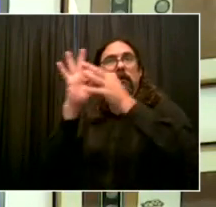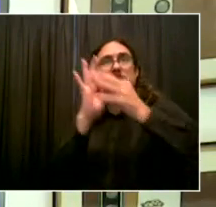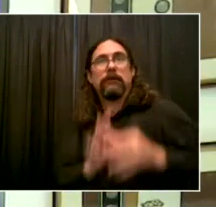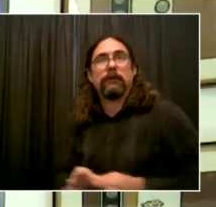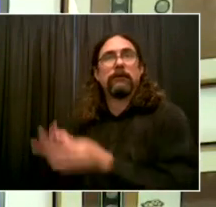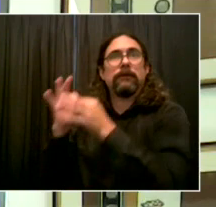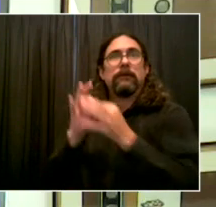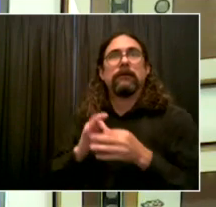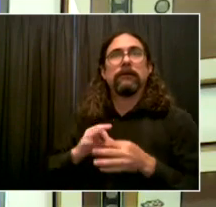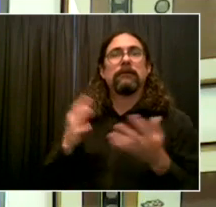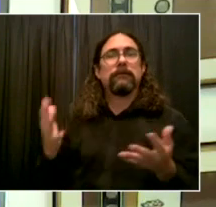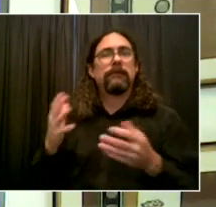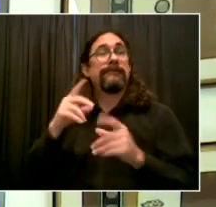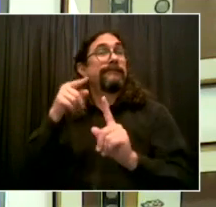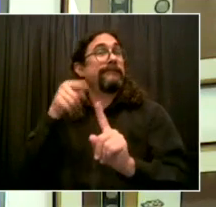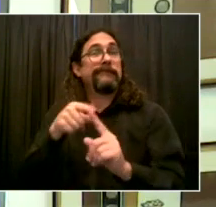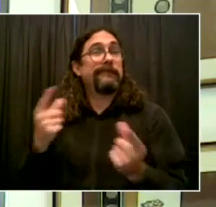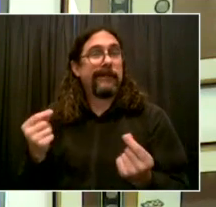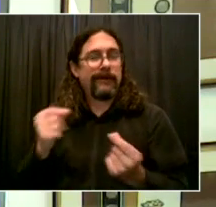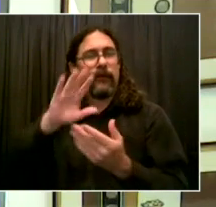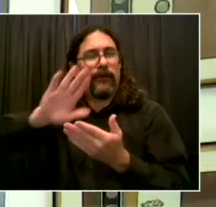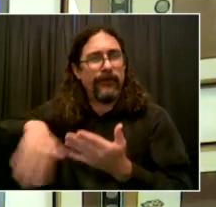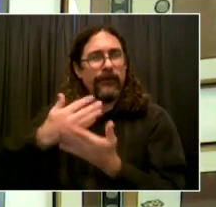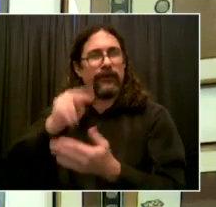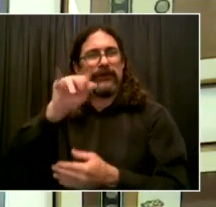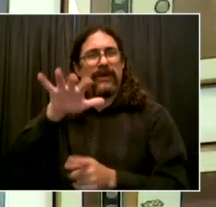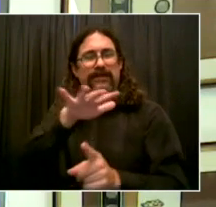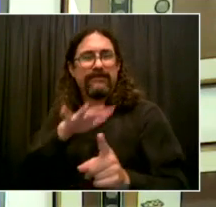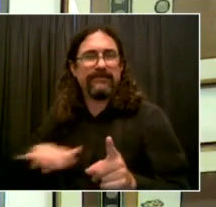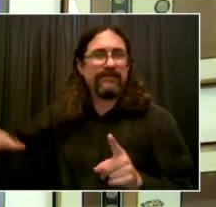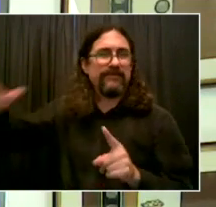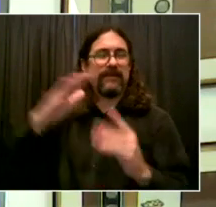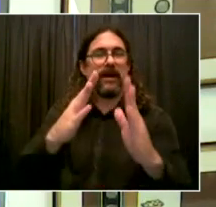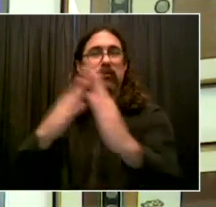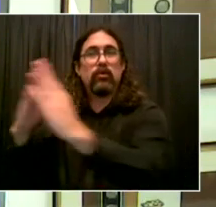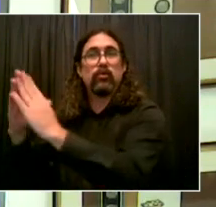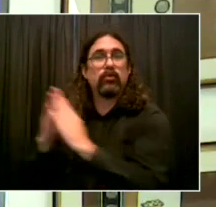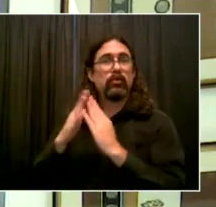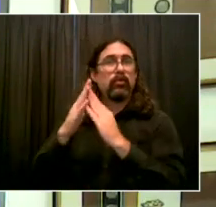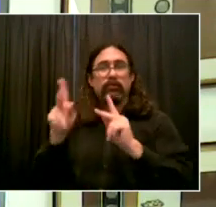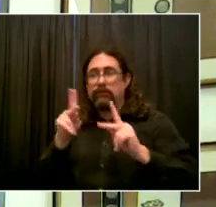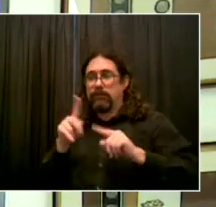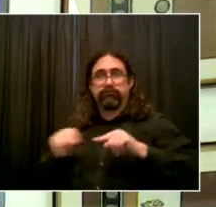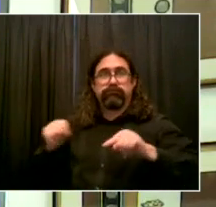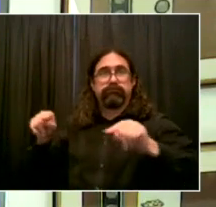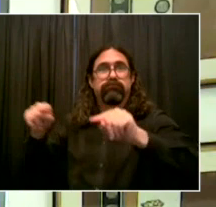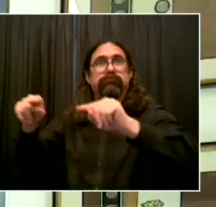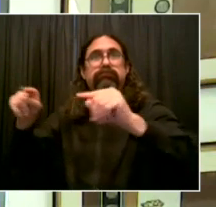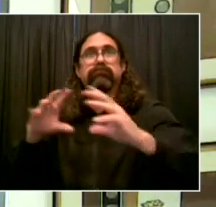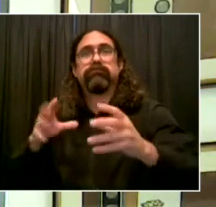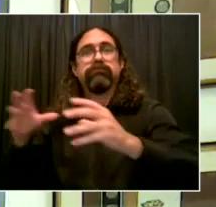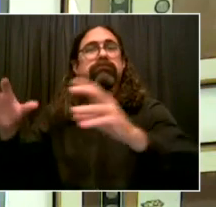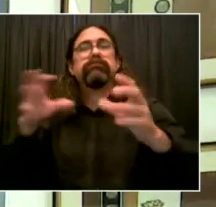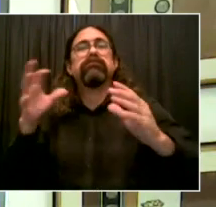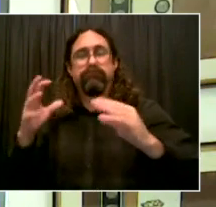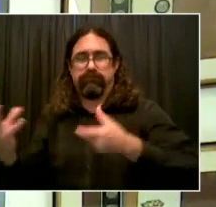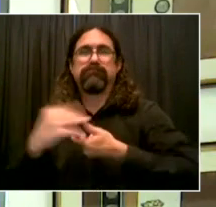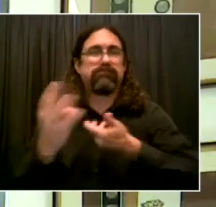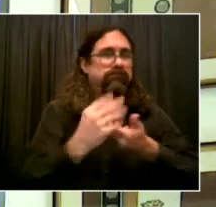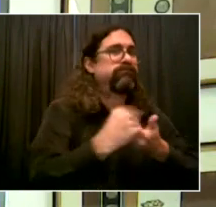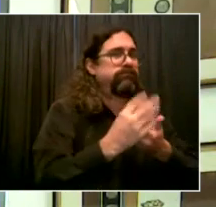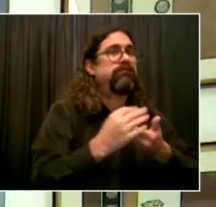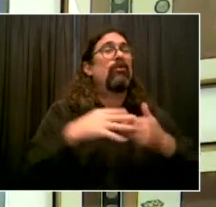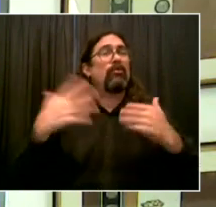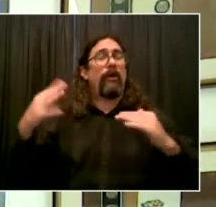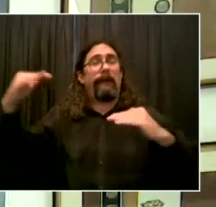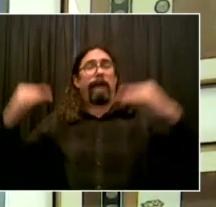noted in a glaring light during this pandemic. And as often the case, the initiative will put New York City at the